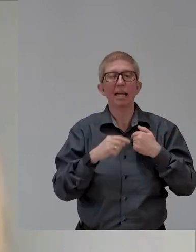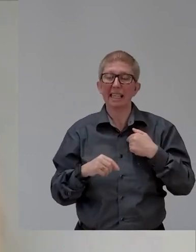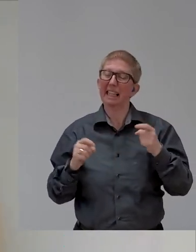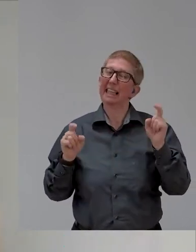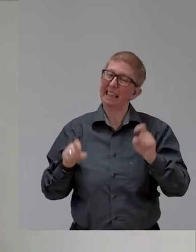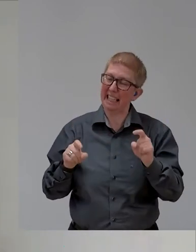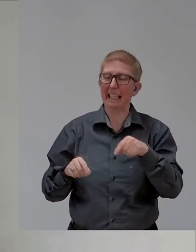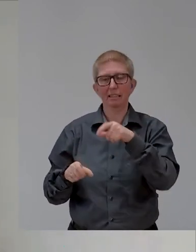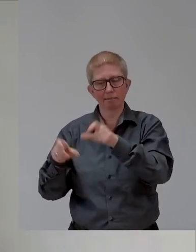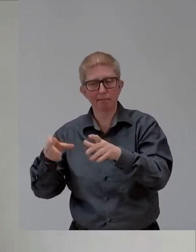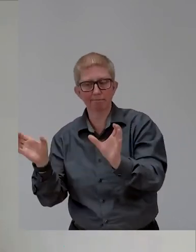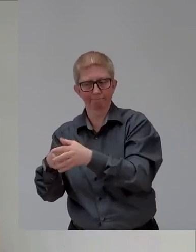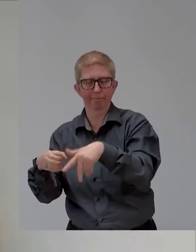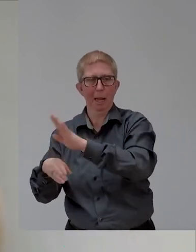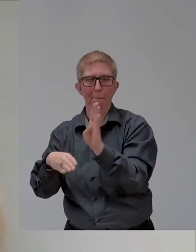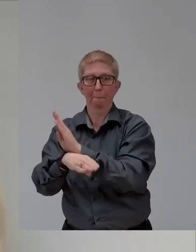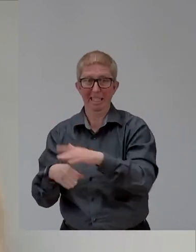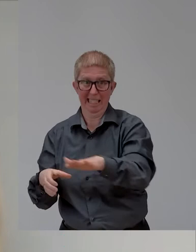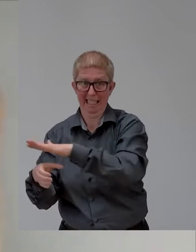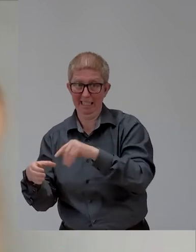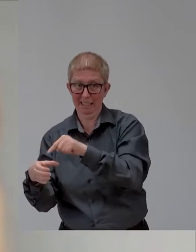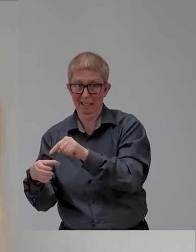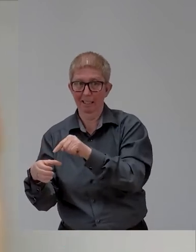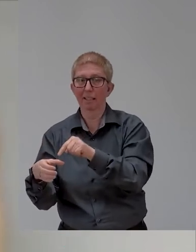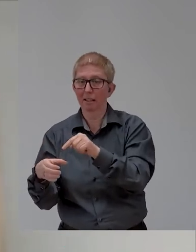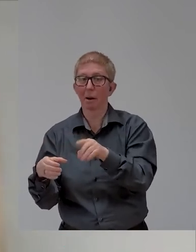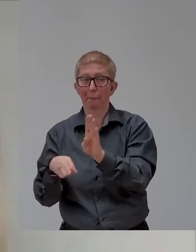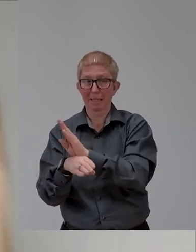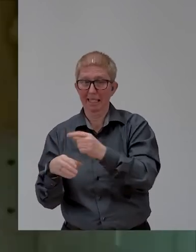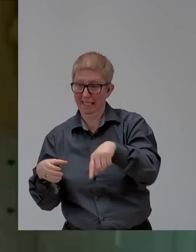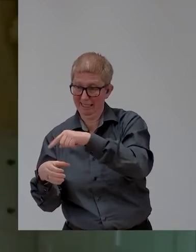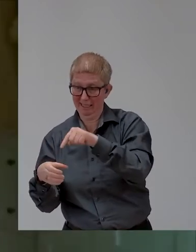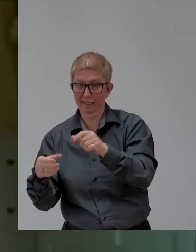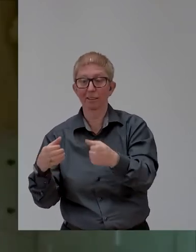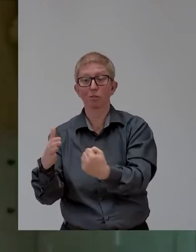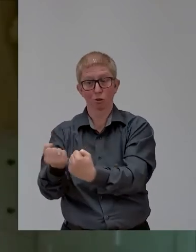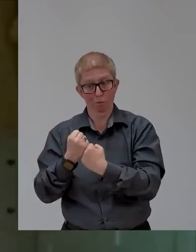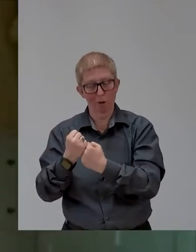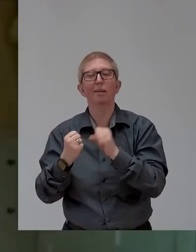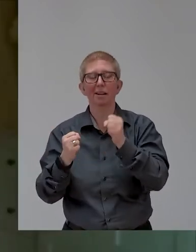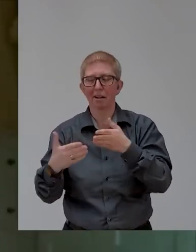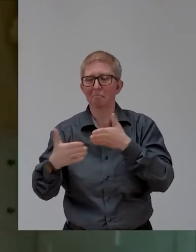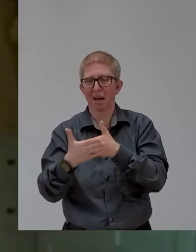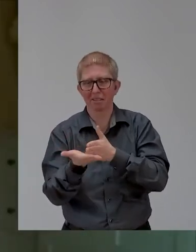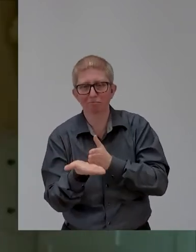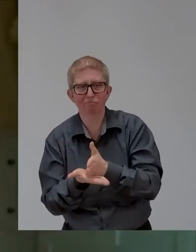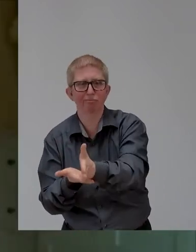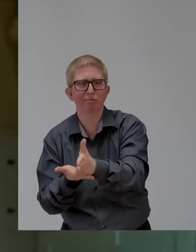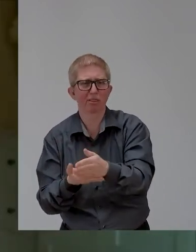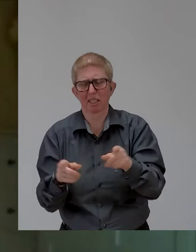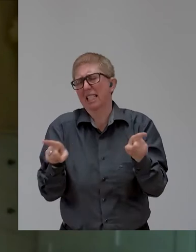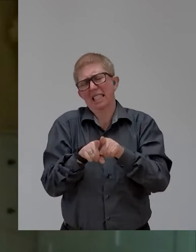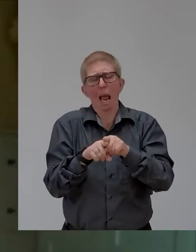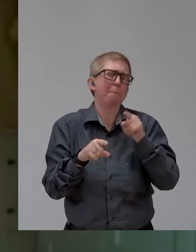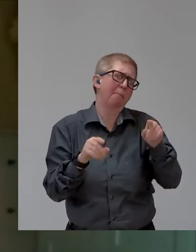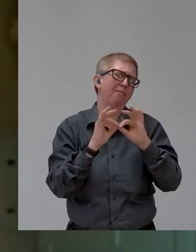remove those barriers, to see the value of this community and their family, by the way. Well, um, yeah. And the stupidity of all of this is that